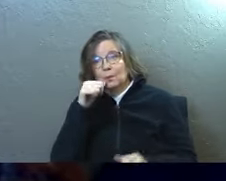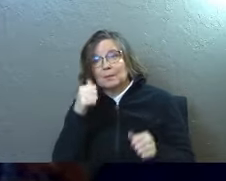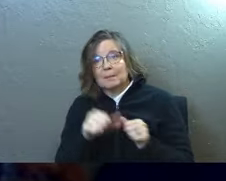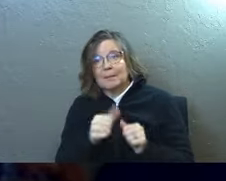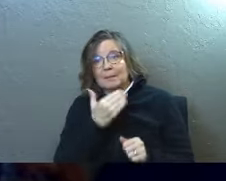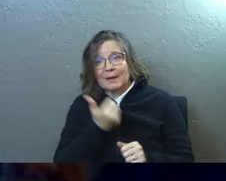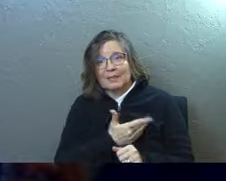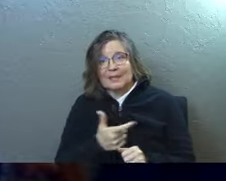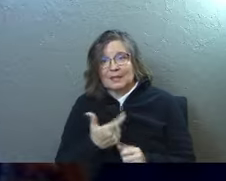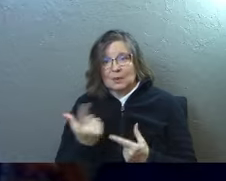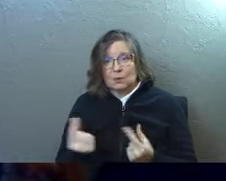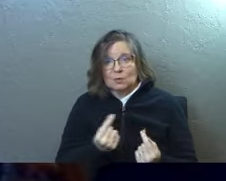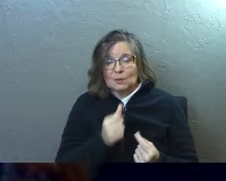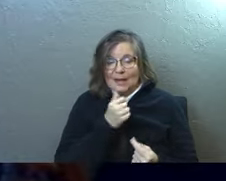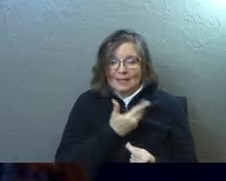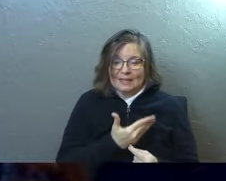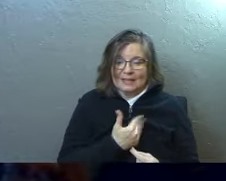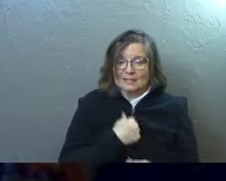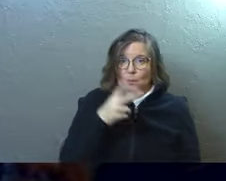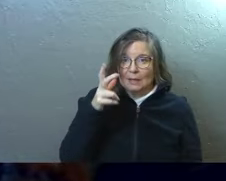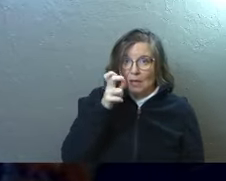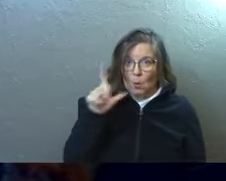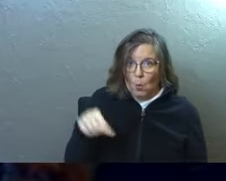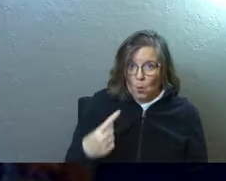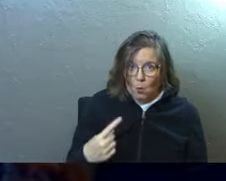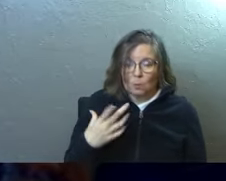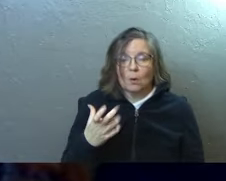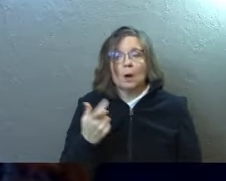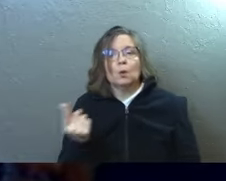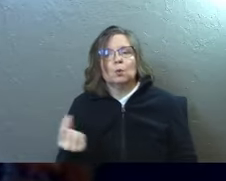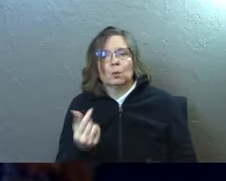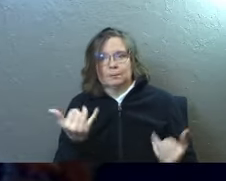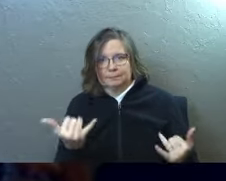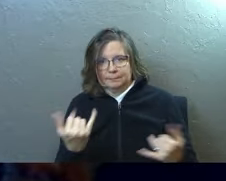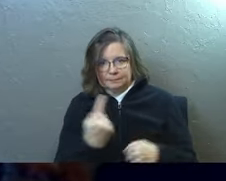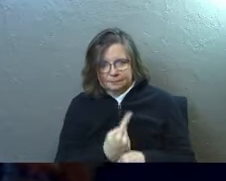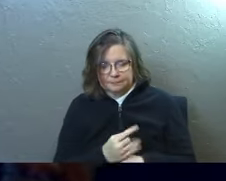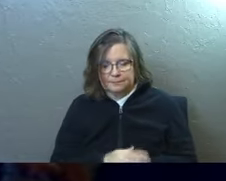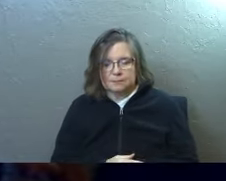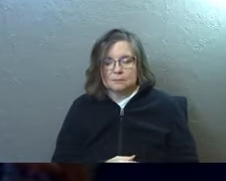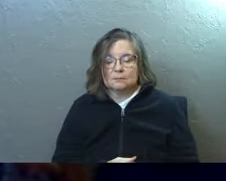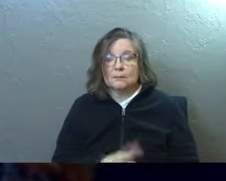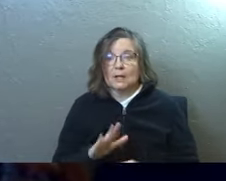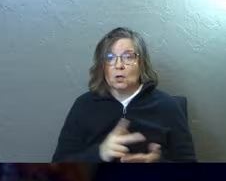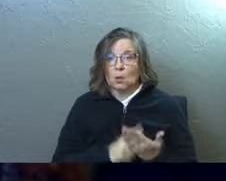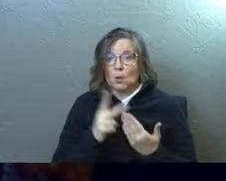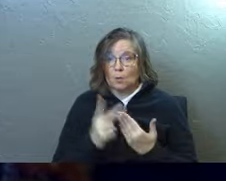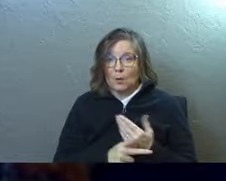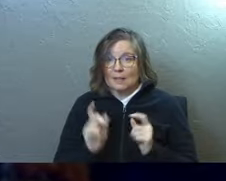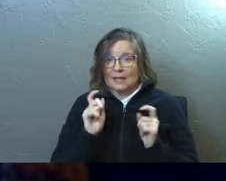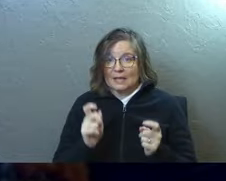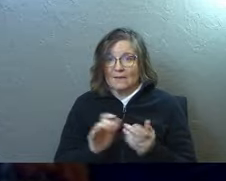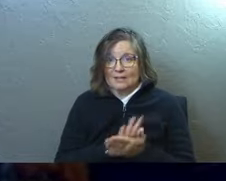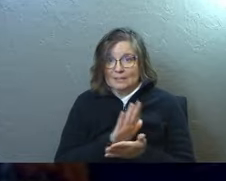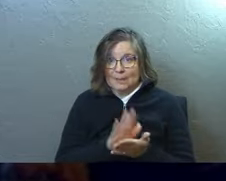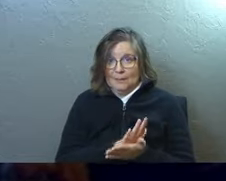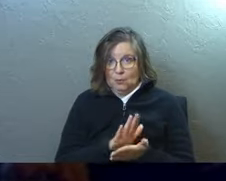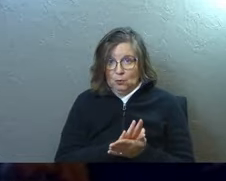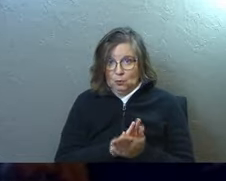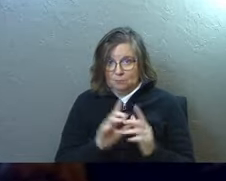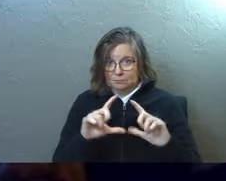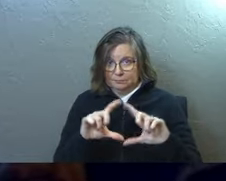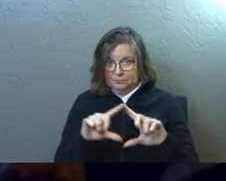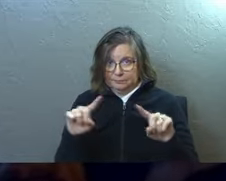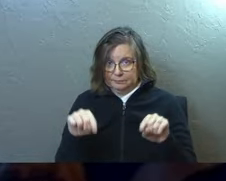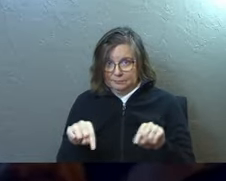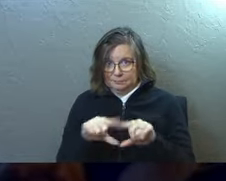remember best the things that we do, not just the things that we hear. So I want you to do something today. So in your program, they gave you these little sheets of paper.